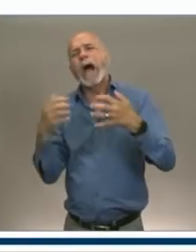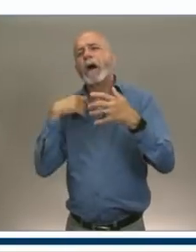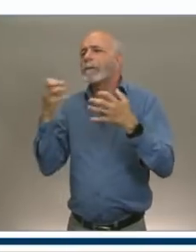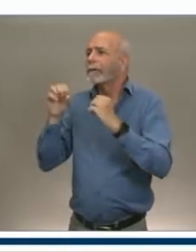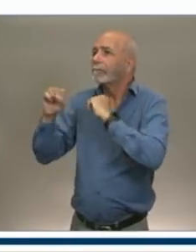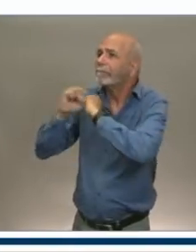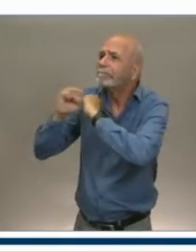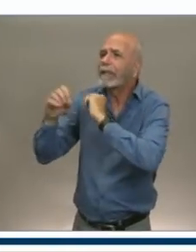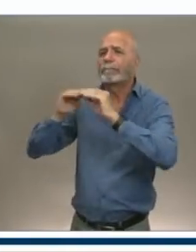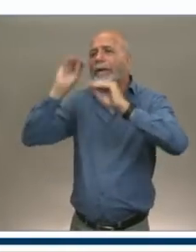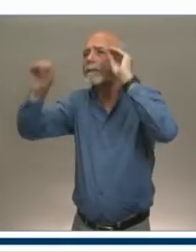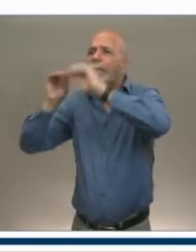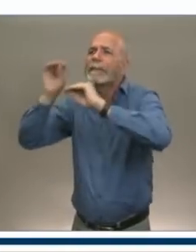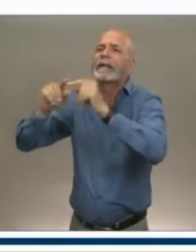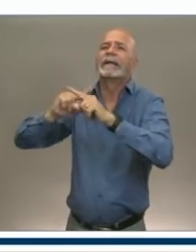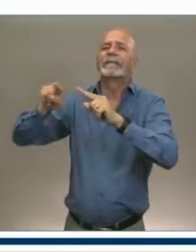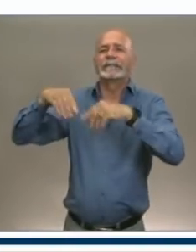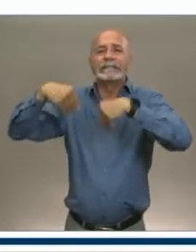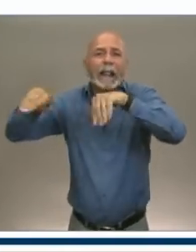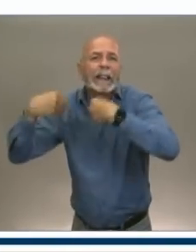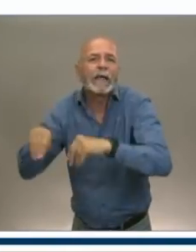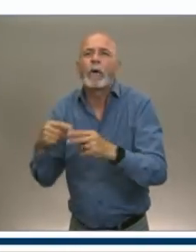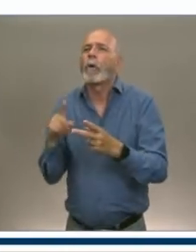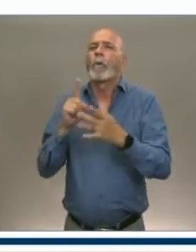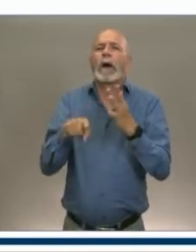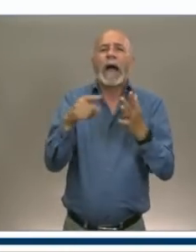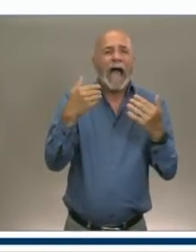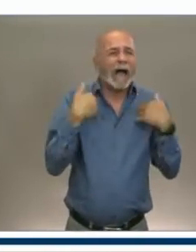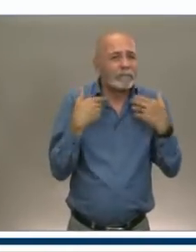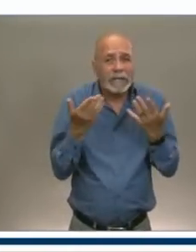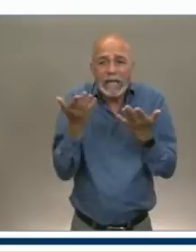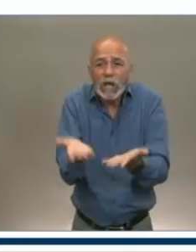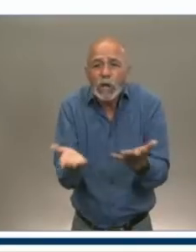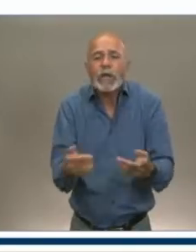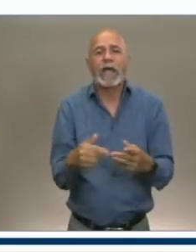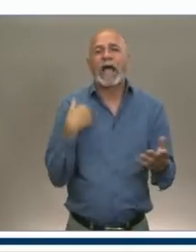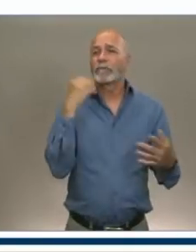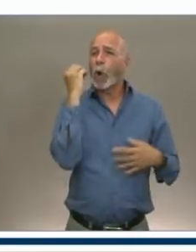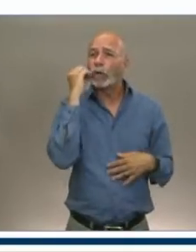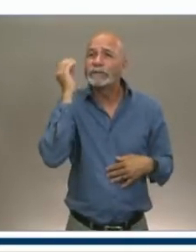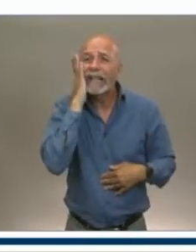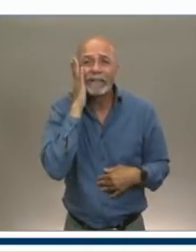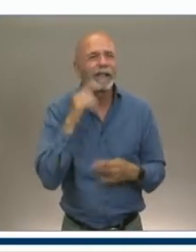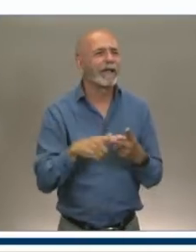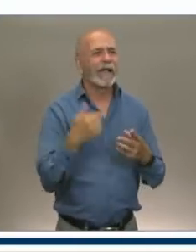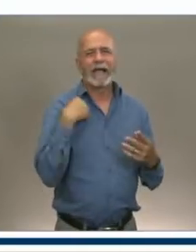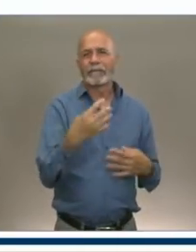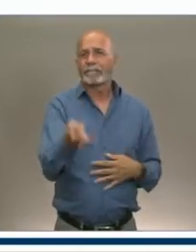and their accommodations to Nova Scotians, Atlantic Canadians, and right across the country.